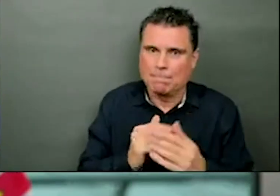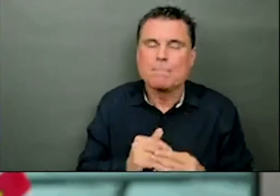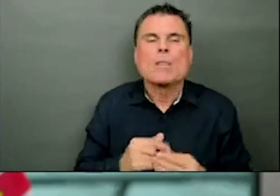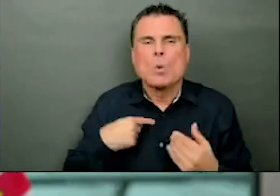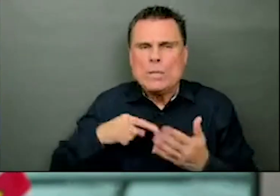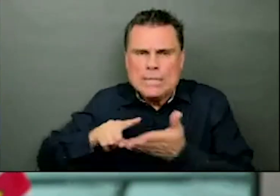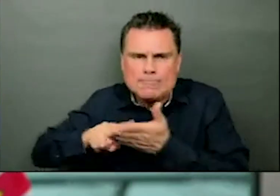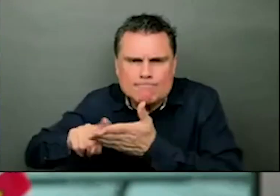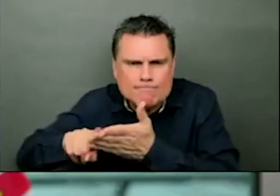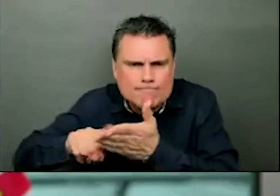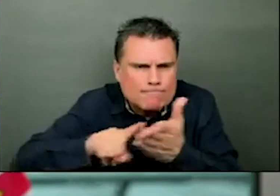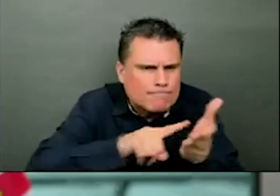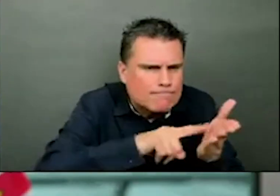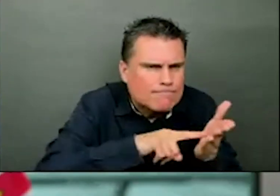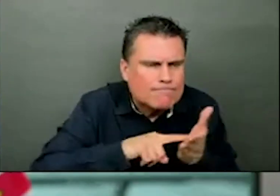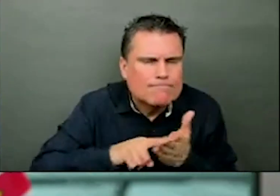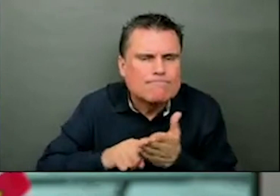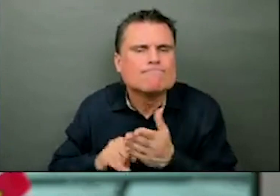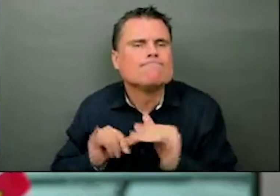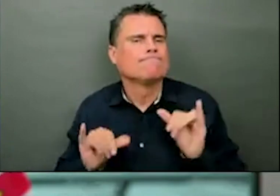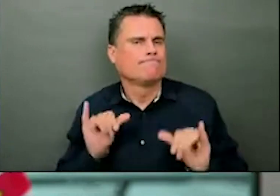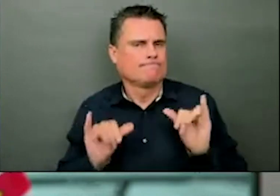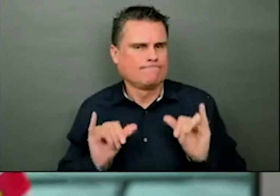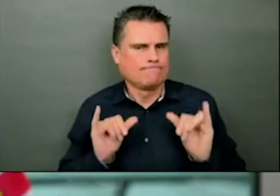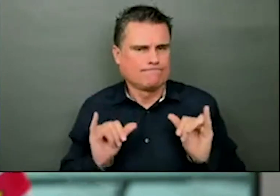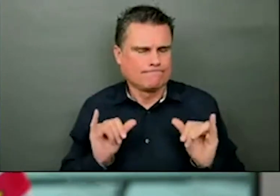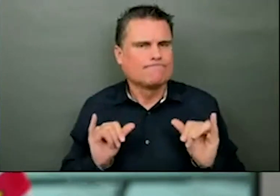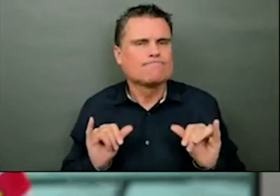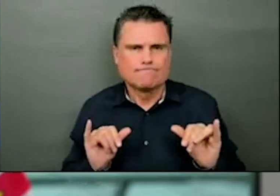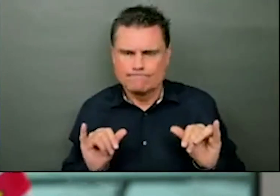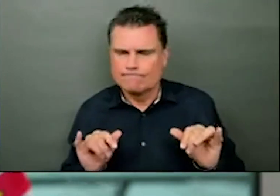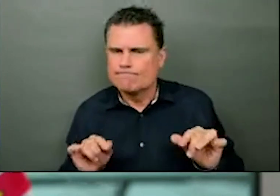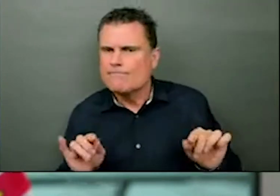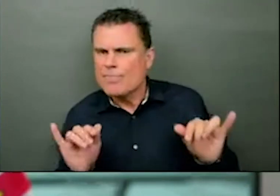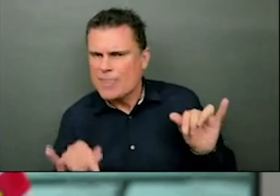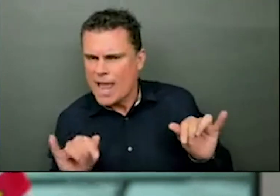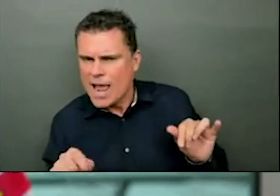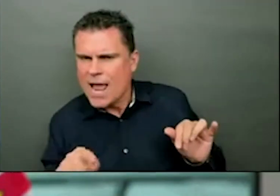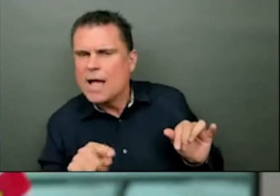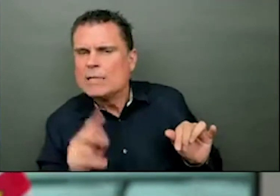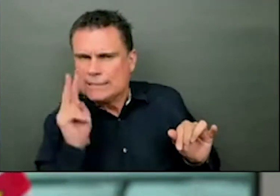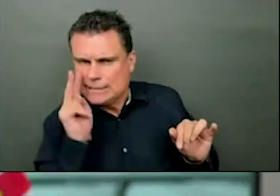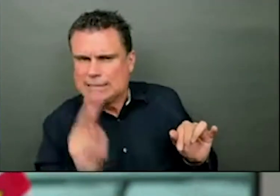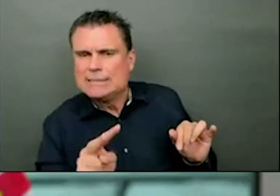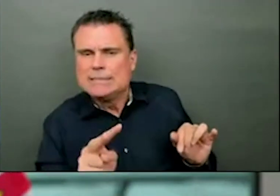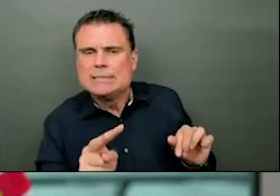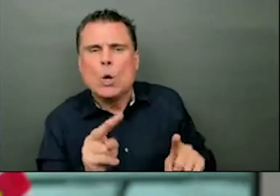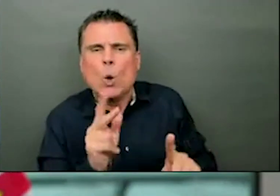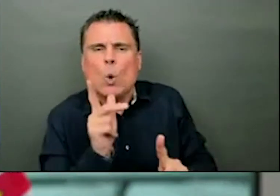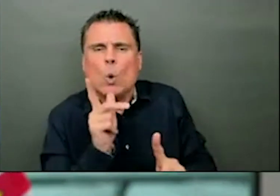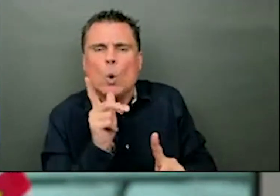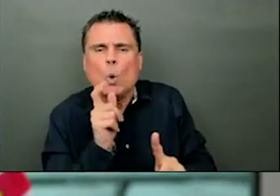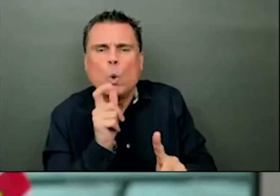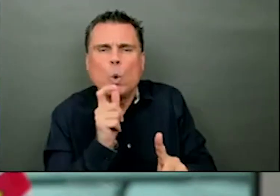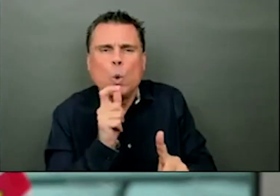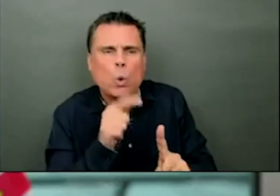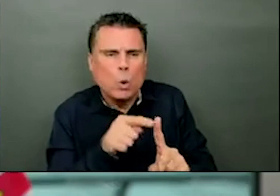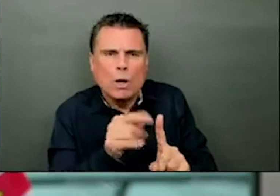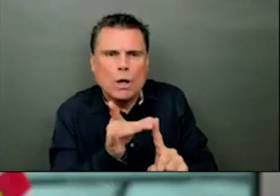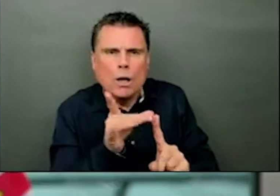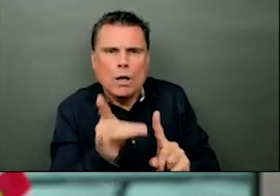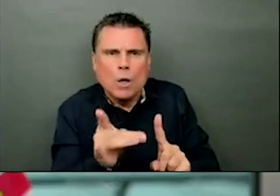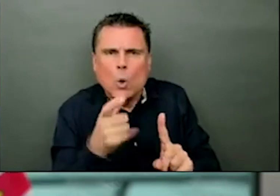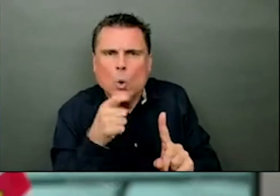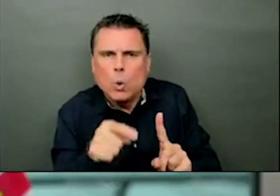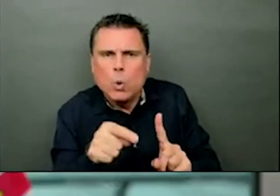people that that person also was in contact with. And there's a couple though that we